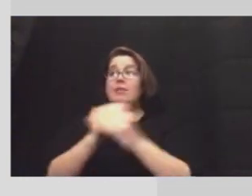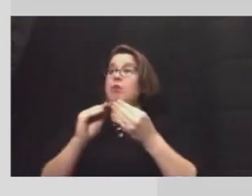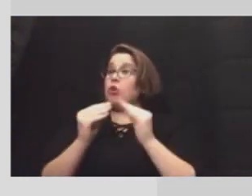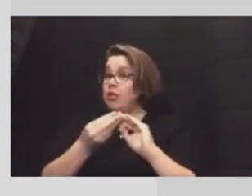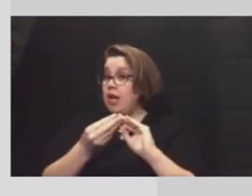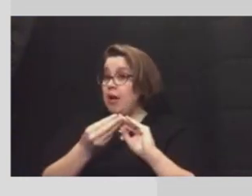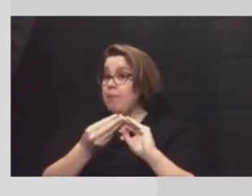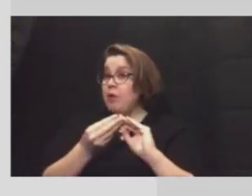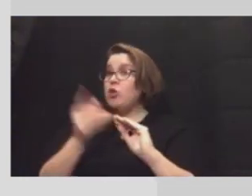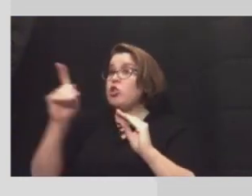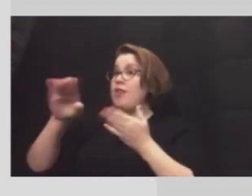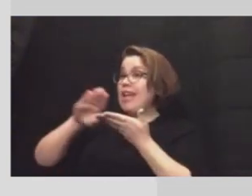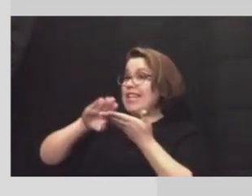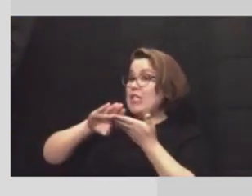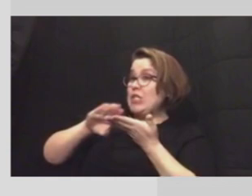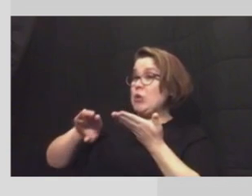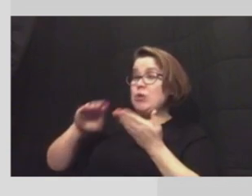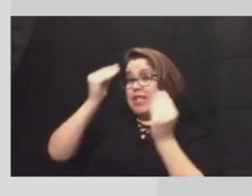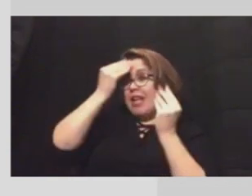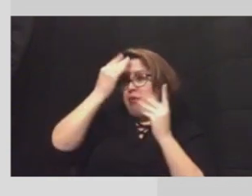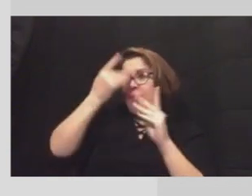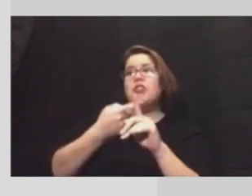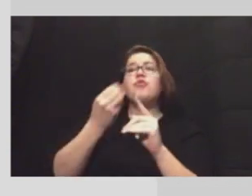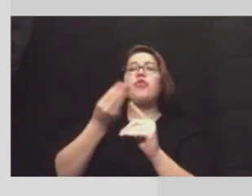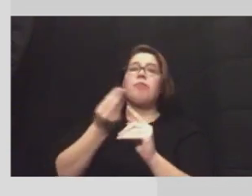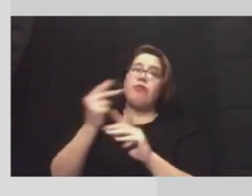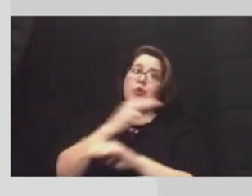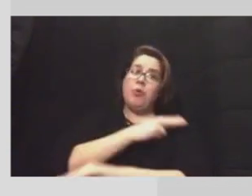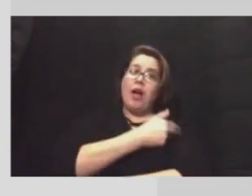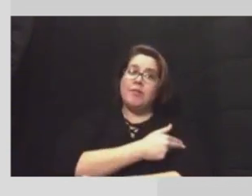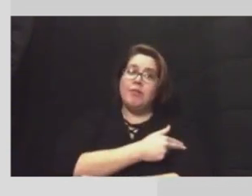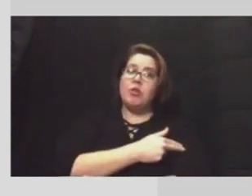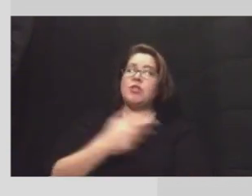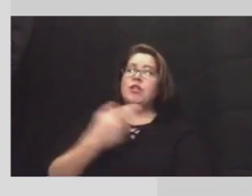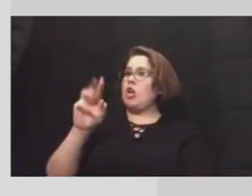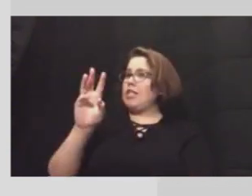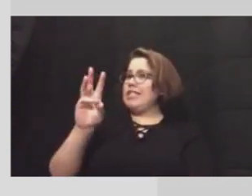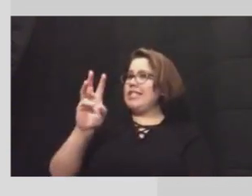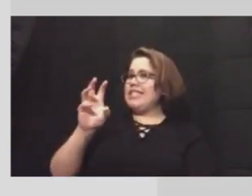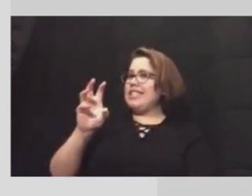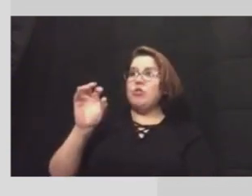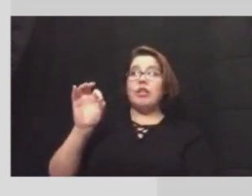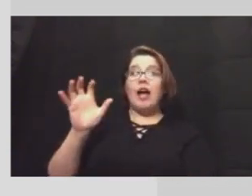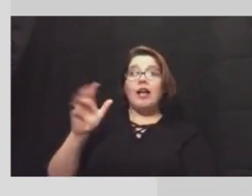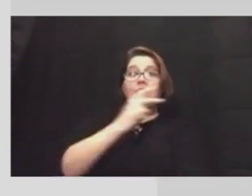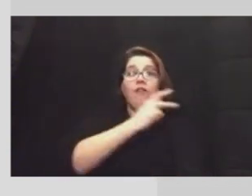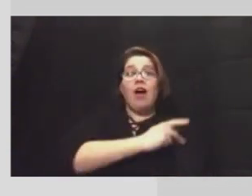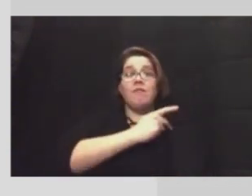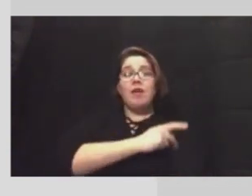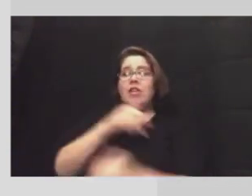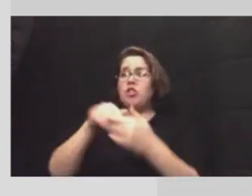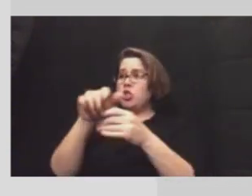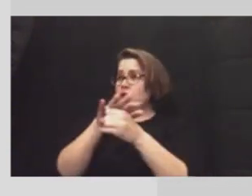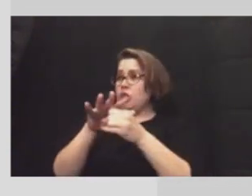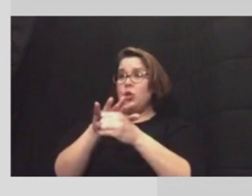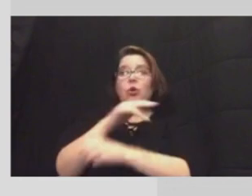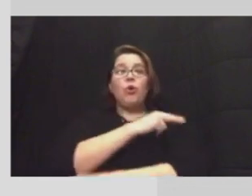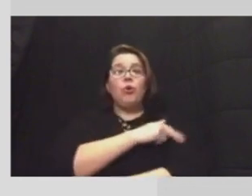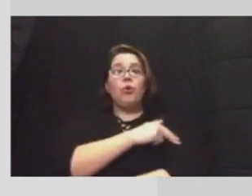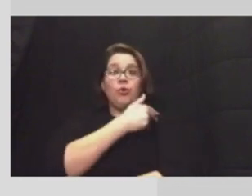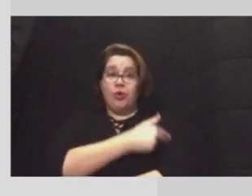exclude data from a few hospitals there are 695 patients and local hospitals